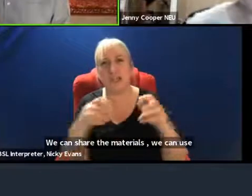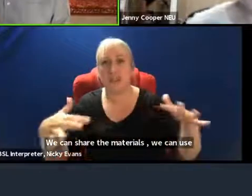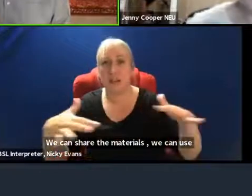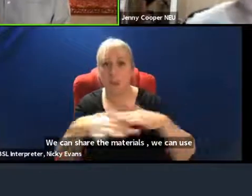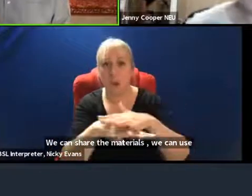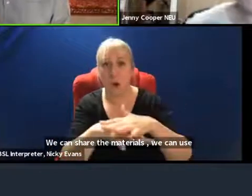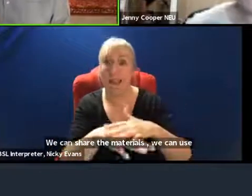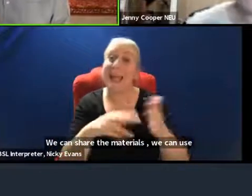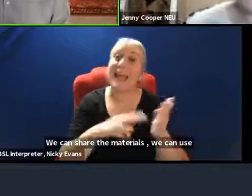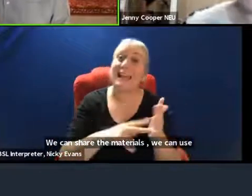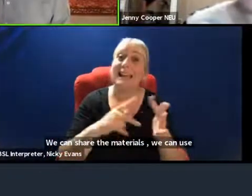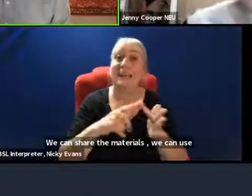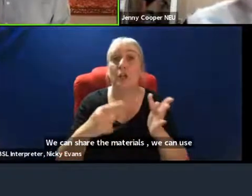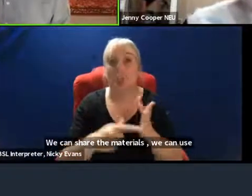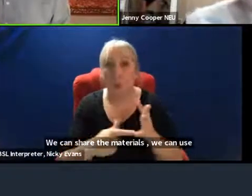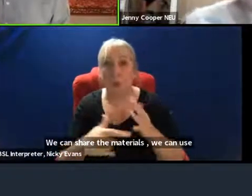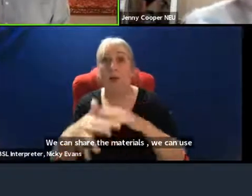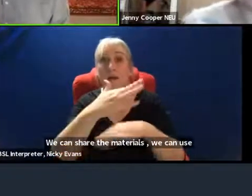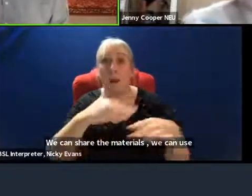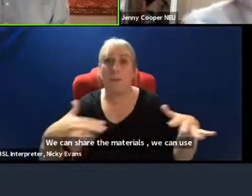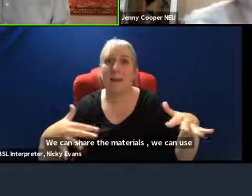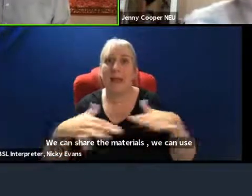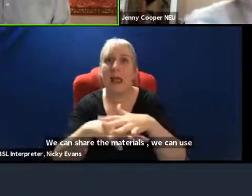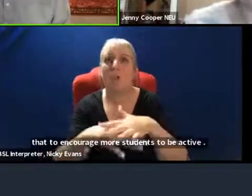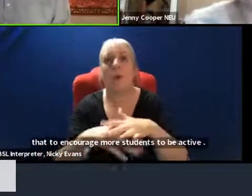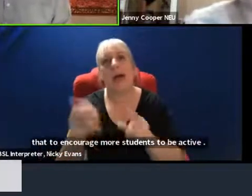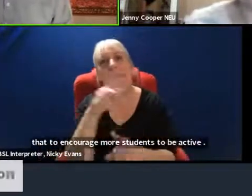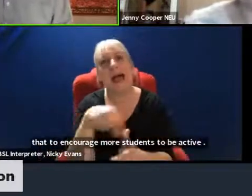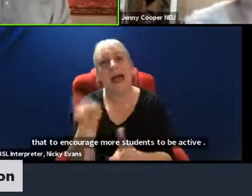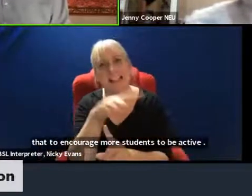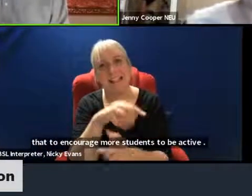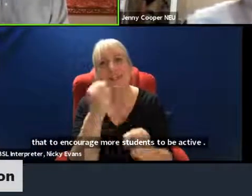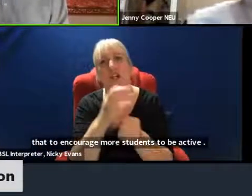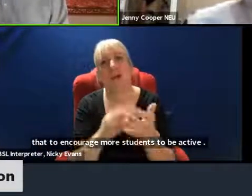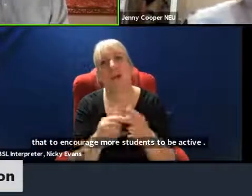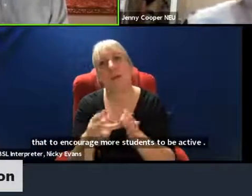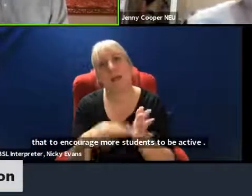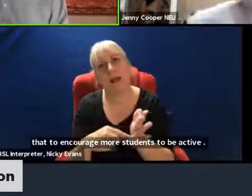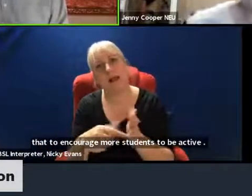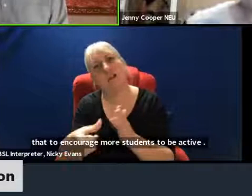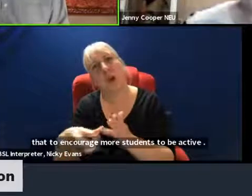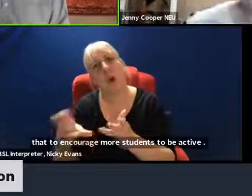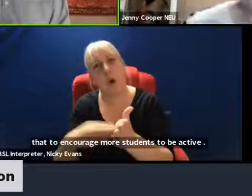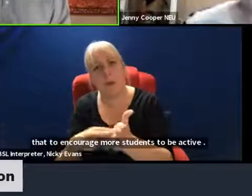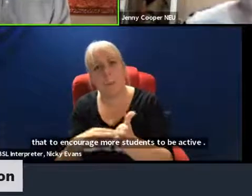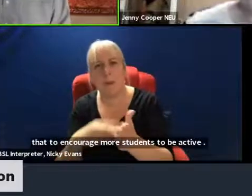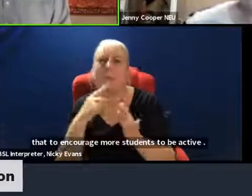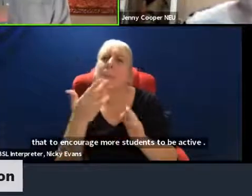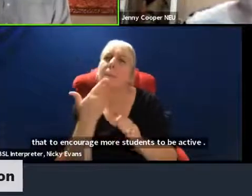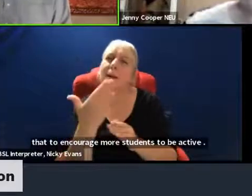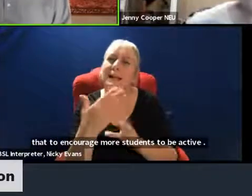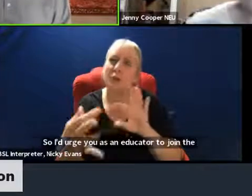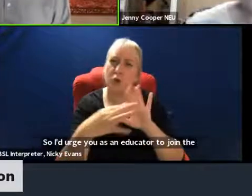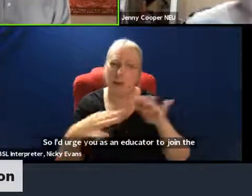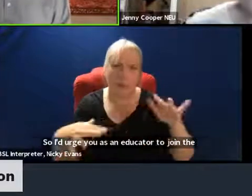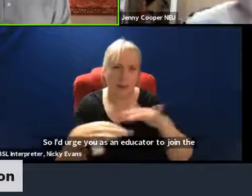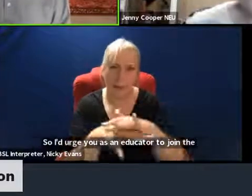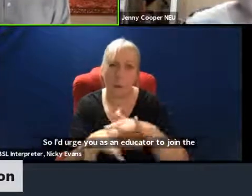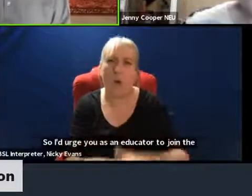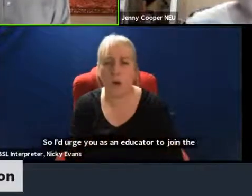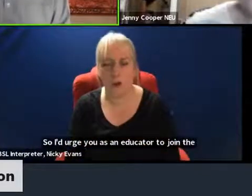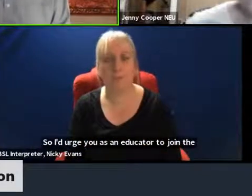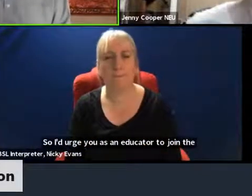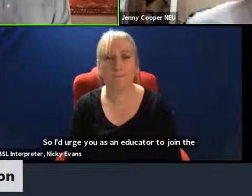Network, all one word, at gmail.com. Join that network and be part of it with us. We know that our